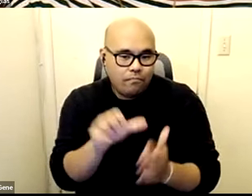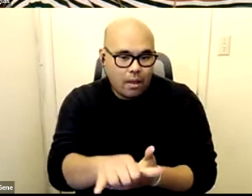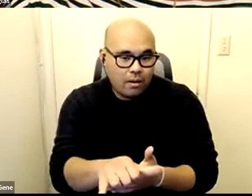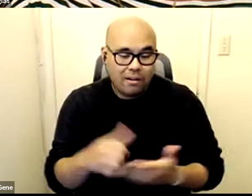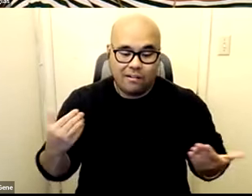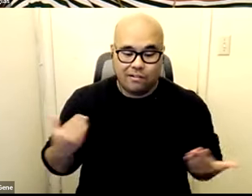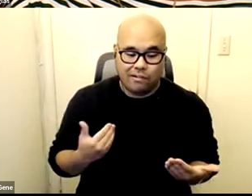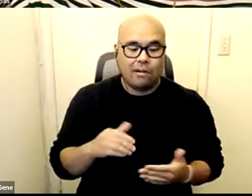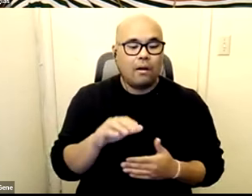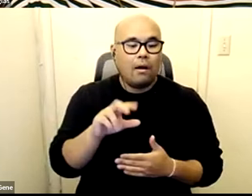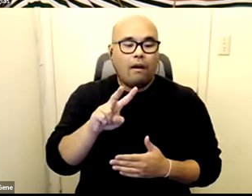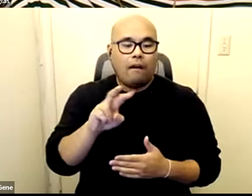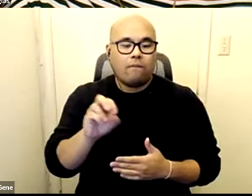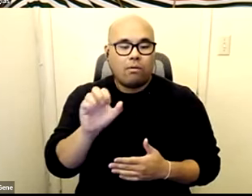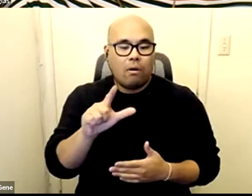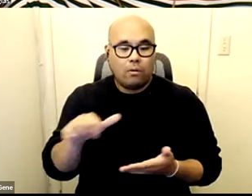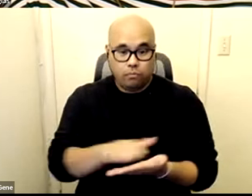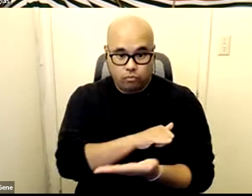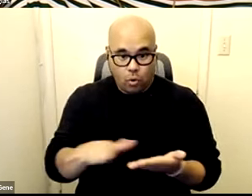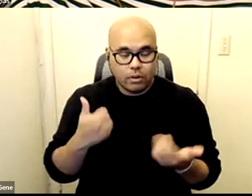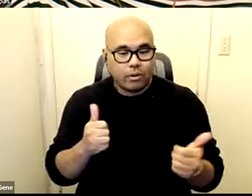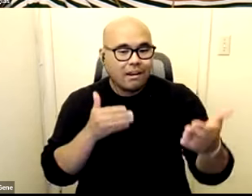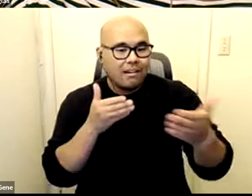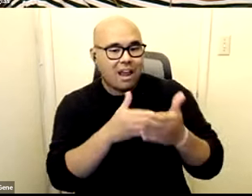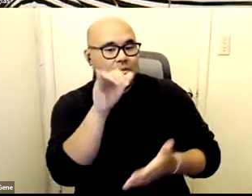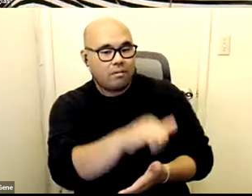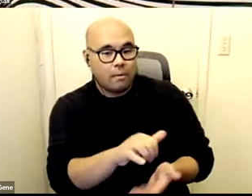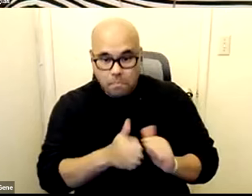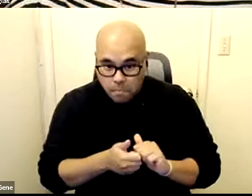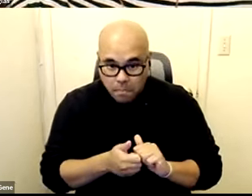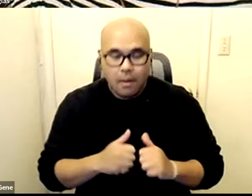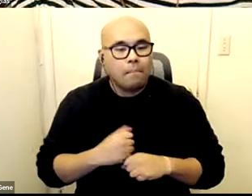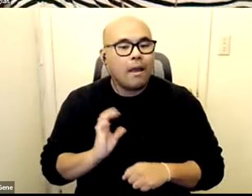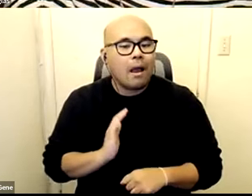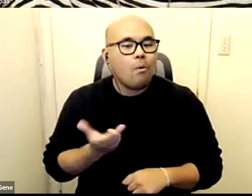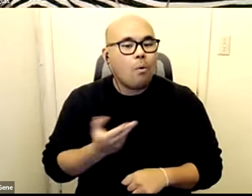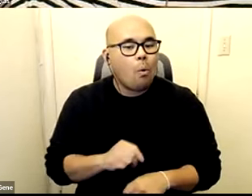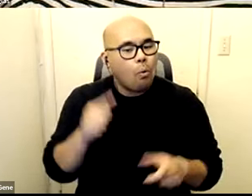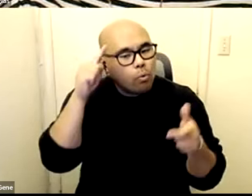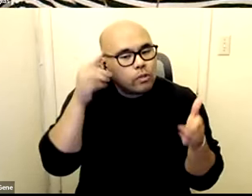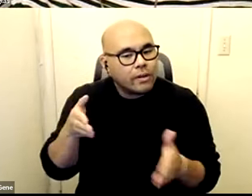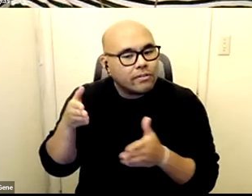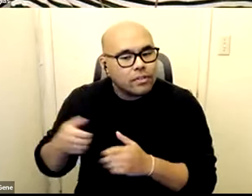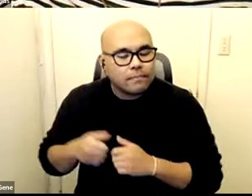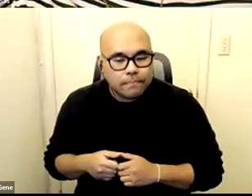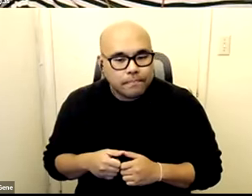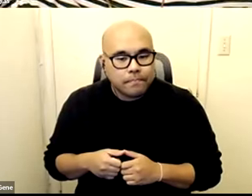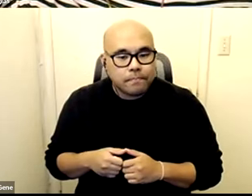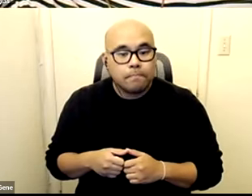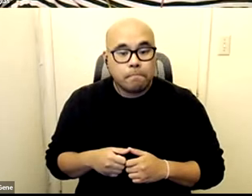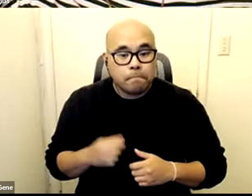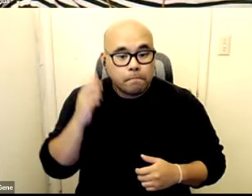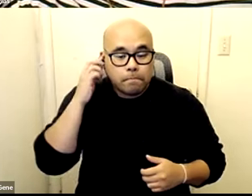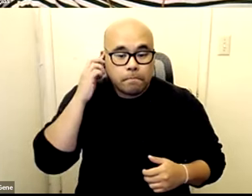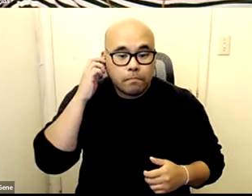though we are countering that by creating a strategy of our own so they are bringing data uh